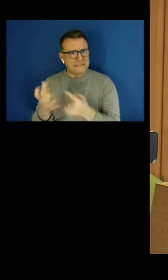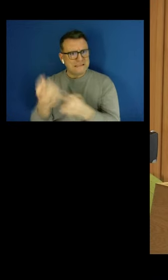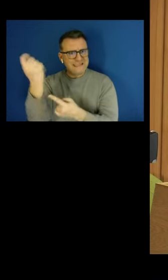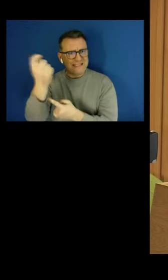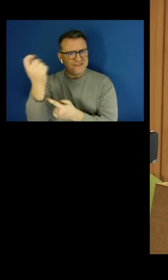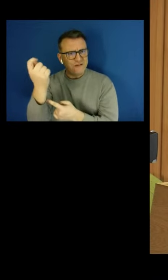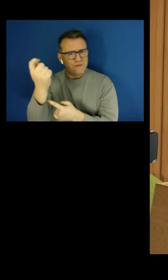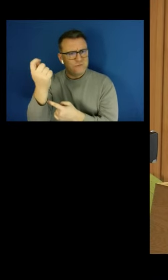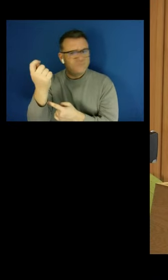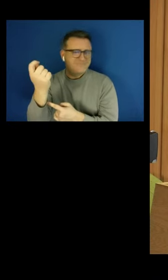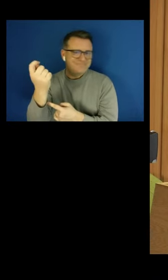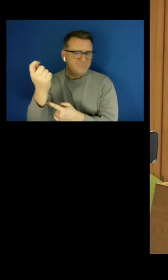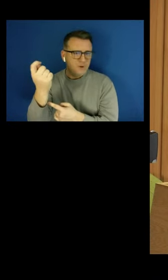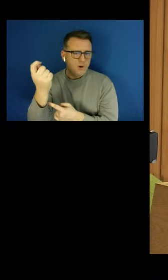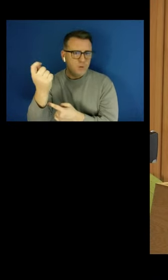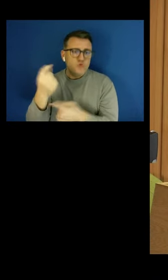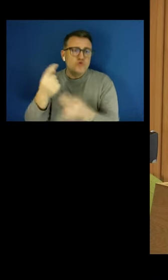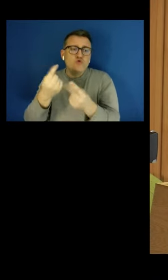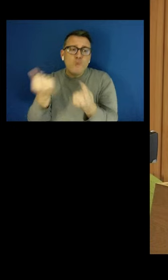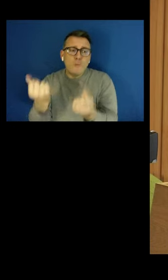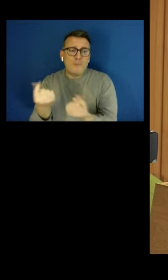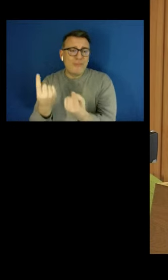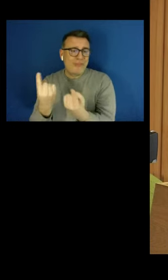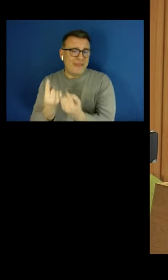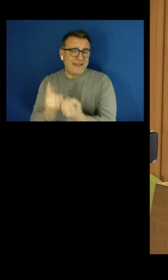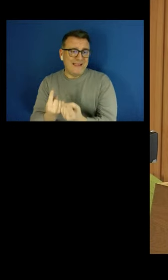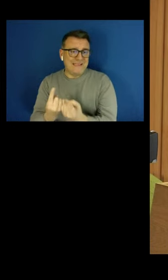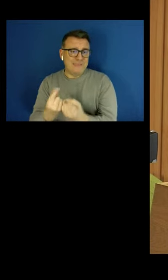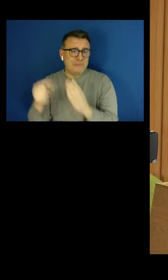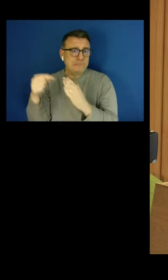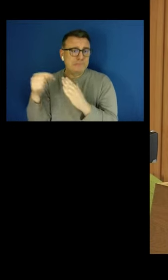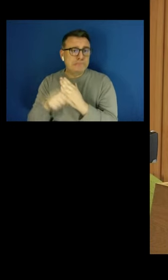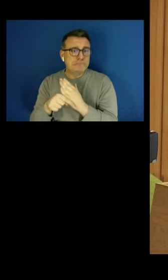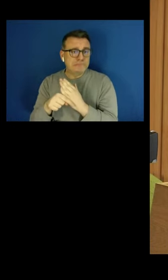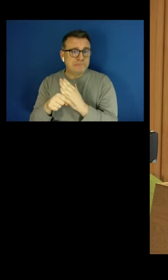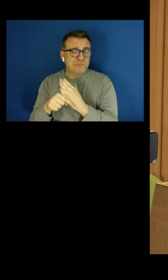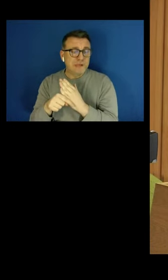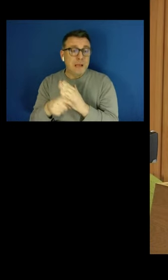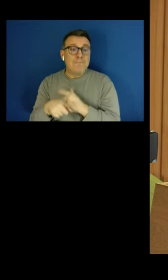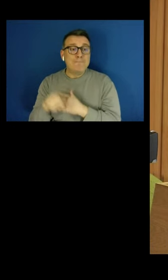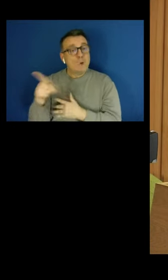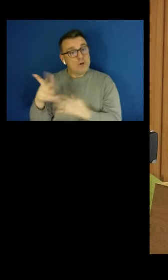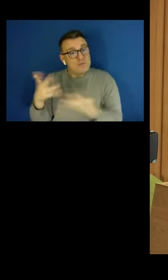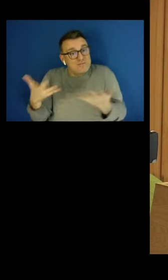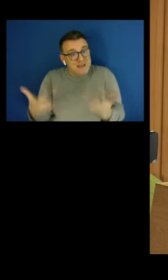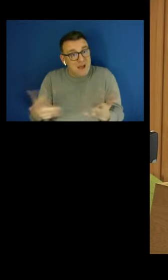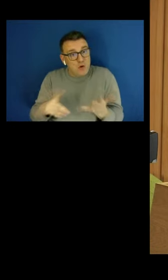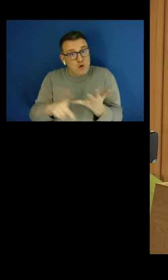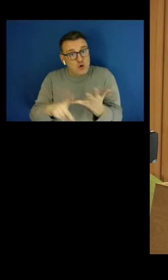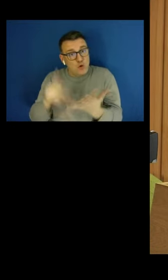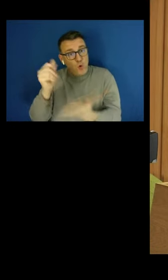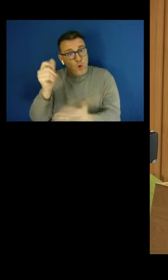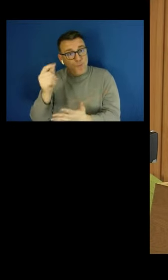now, it has recognised the GMB Trade Union. It's got an agreement with that union.